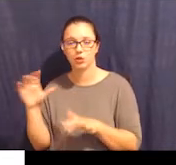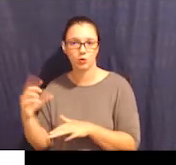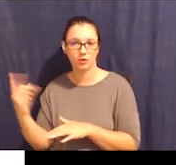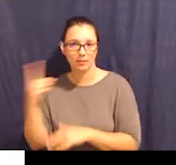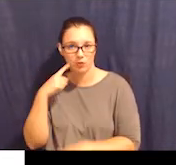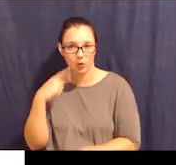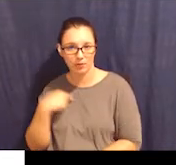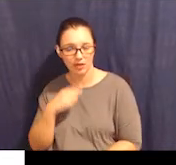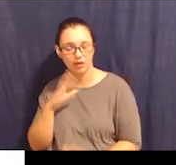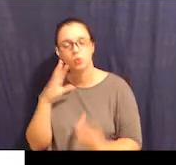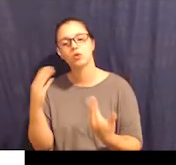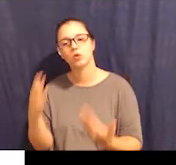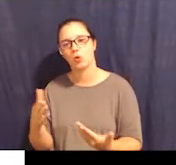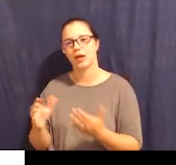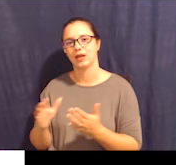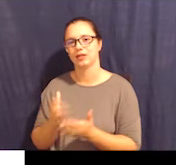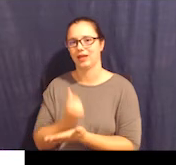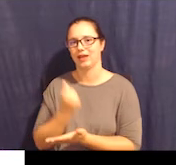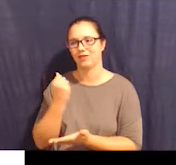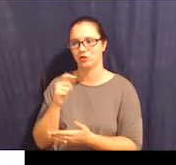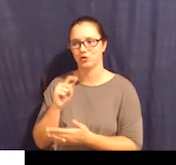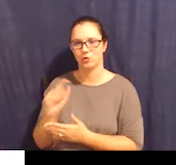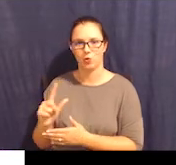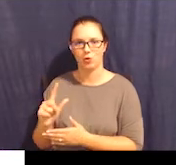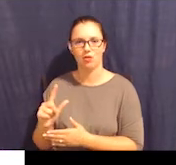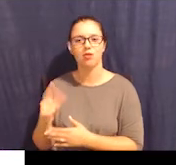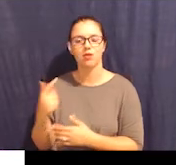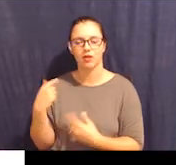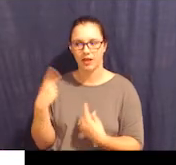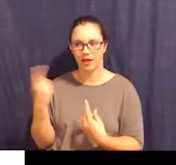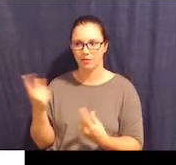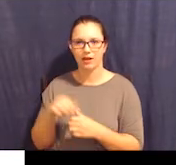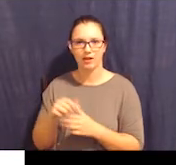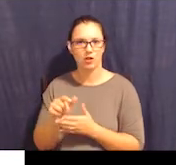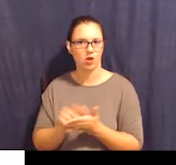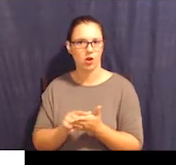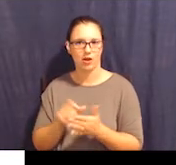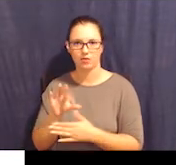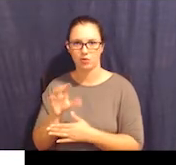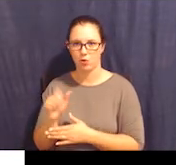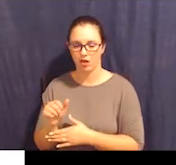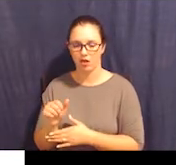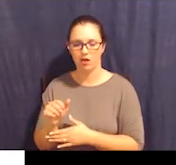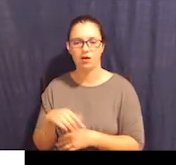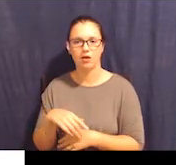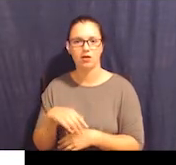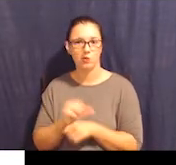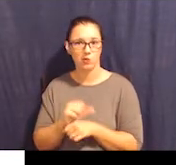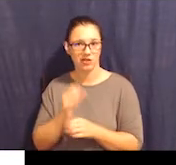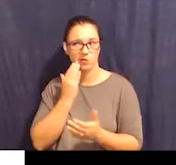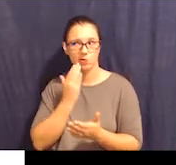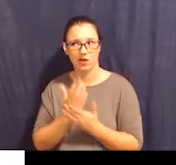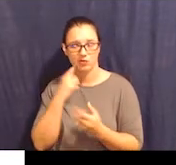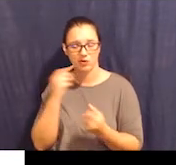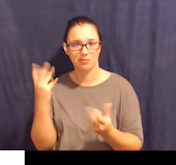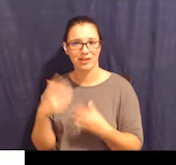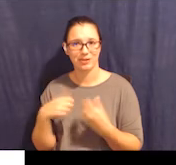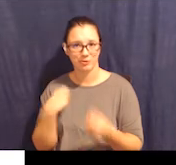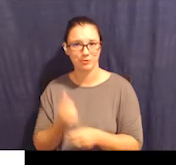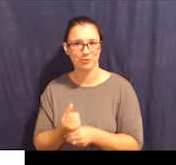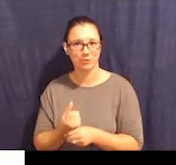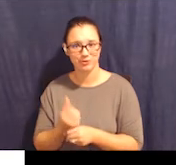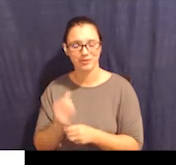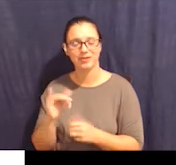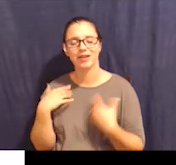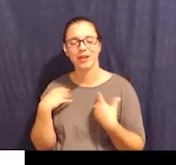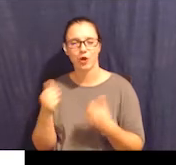in law in Florida working pretty well for many, many years, like healthcare surrogate designations and powers of attorney. So as